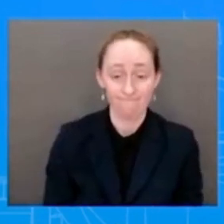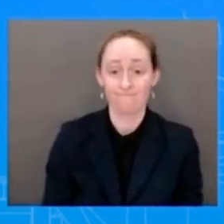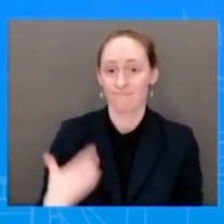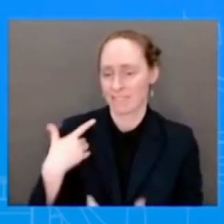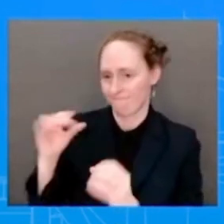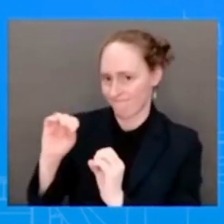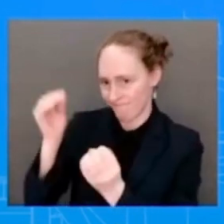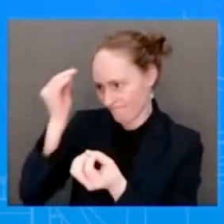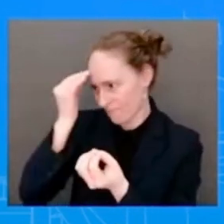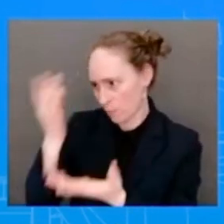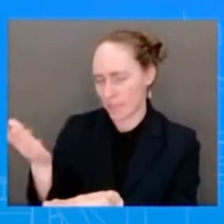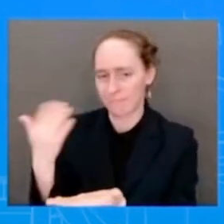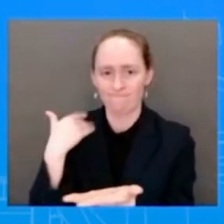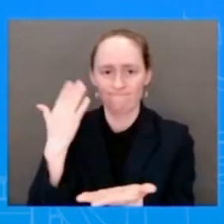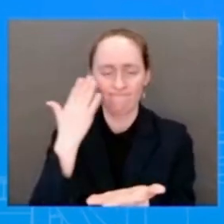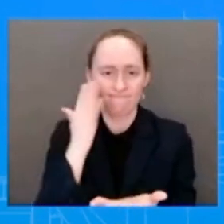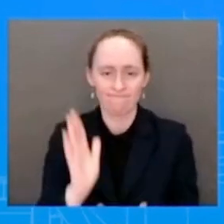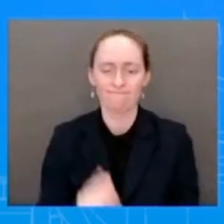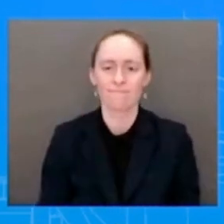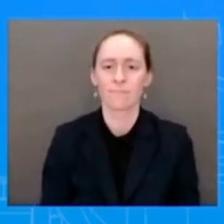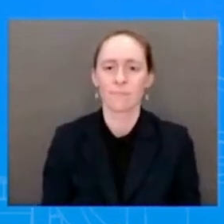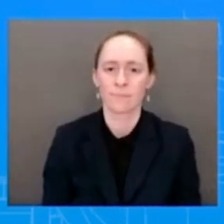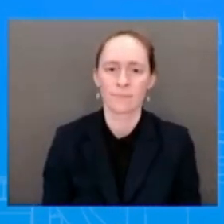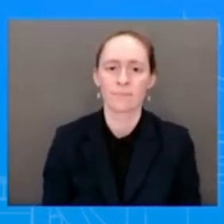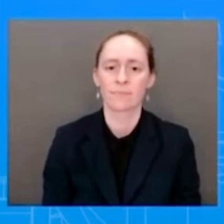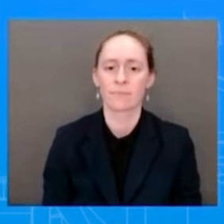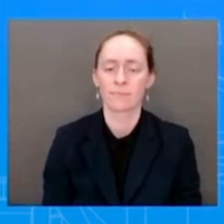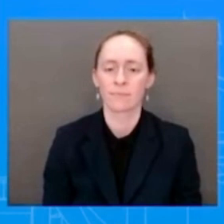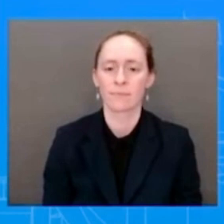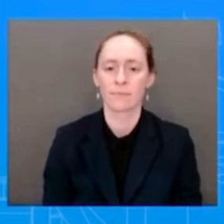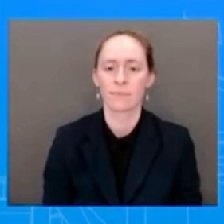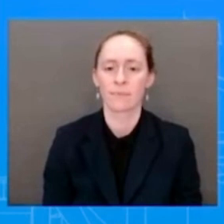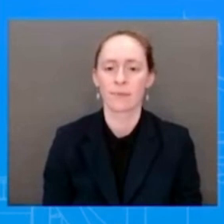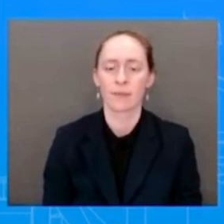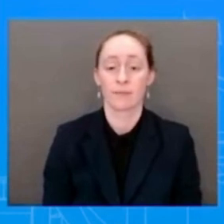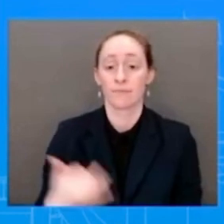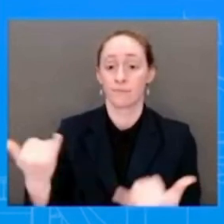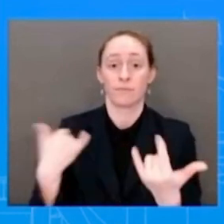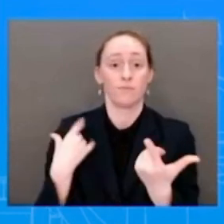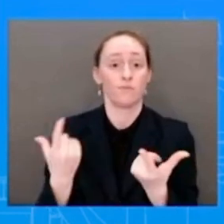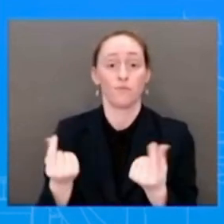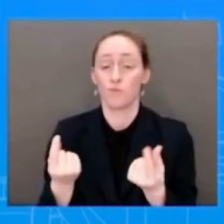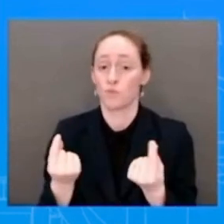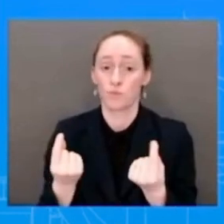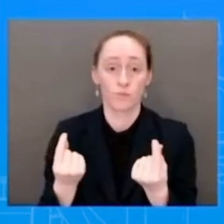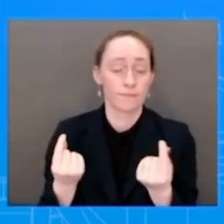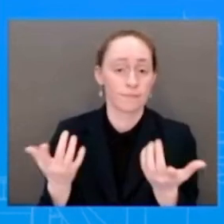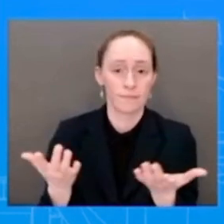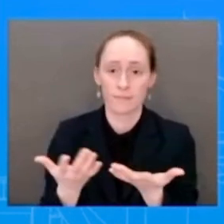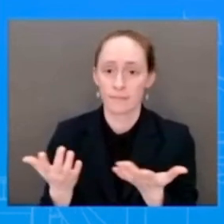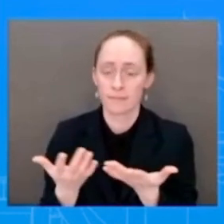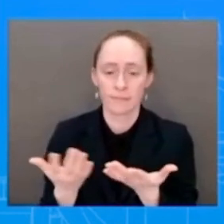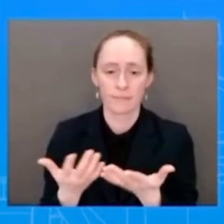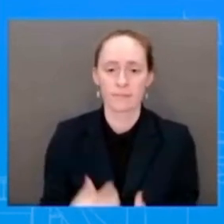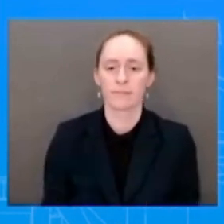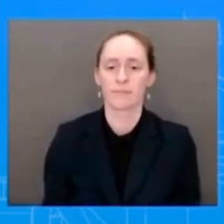we are trying to do is we're planning for a smooth transition when it comes to the public health